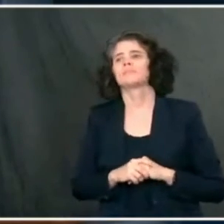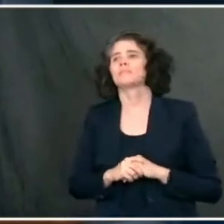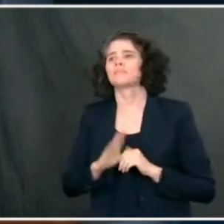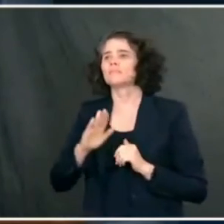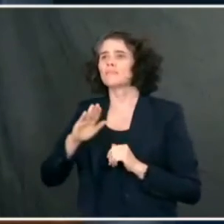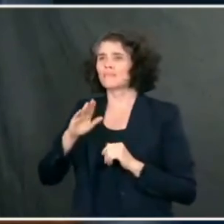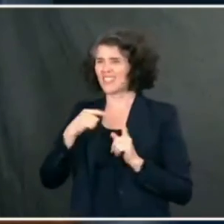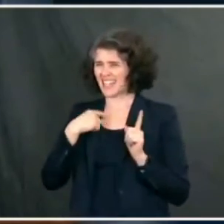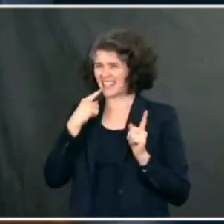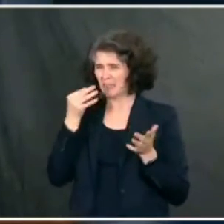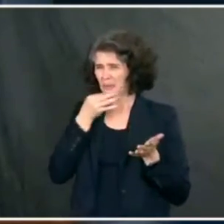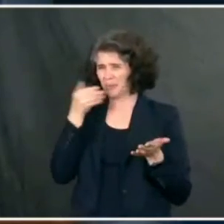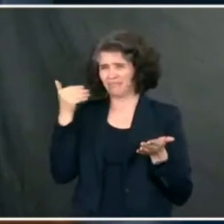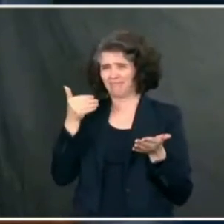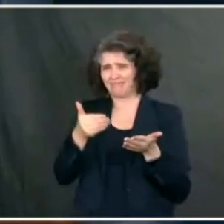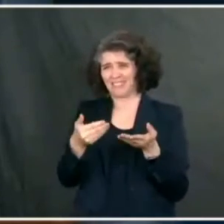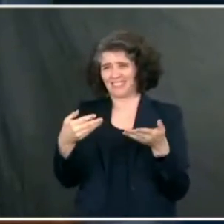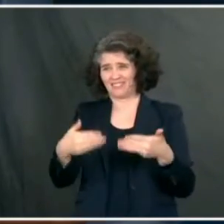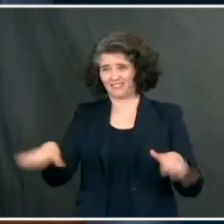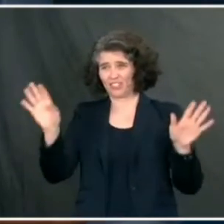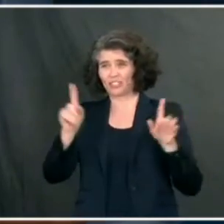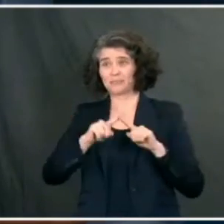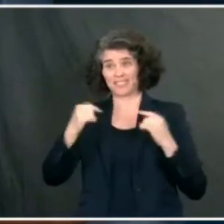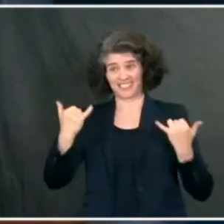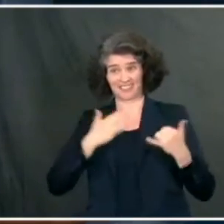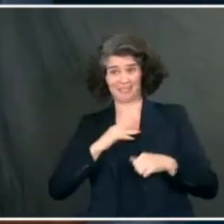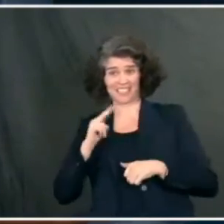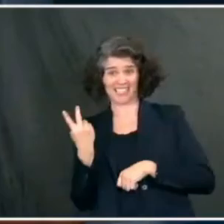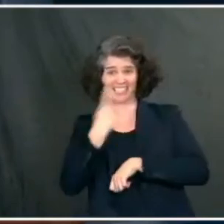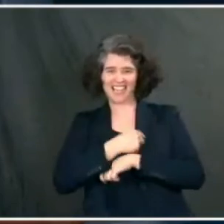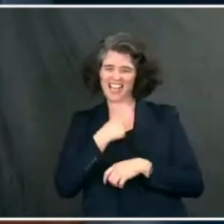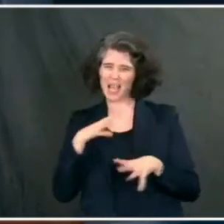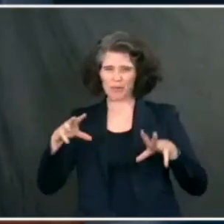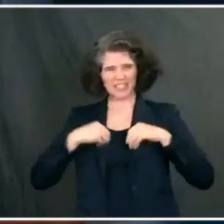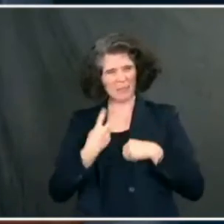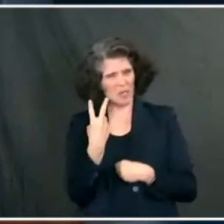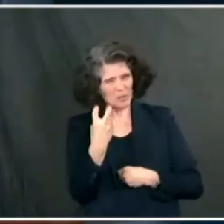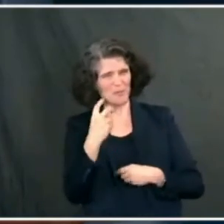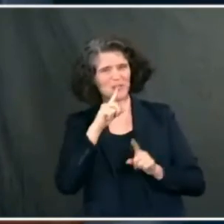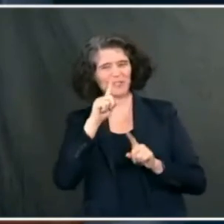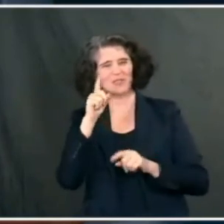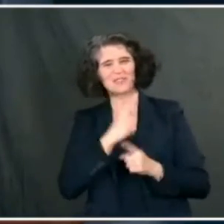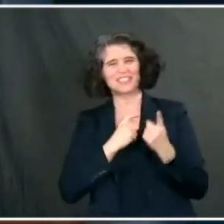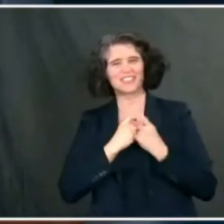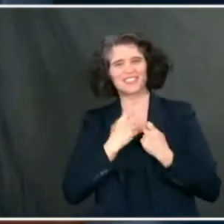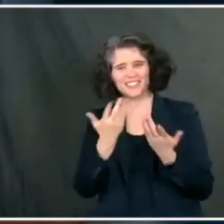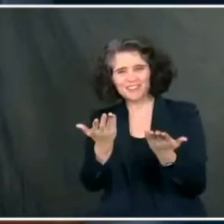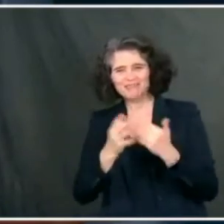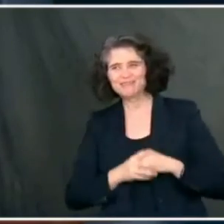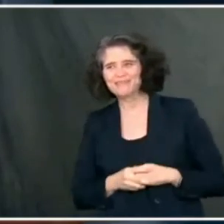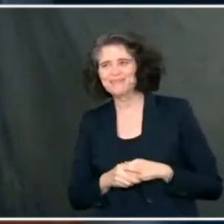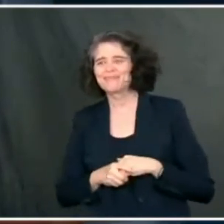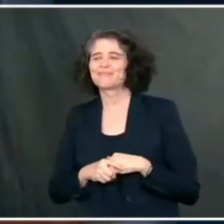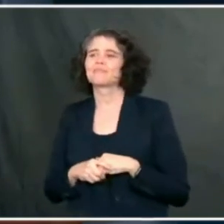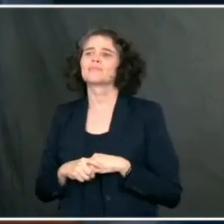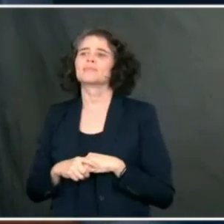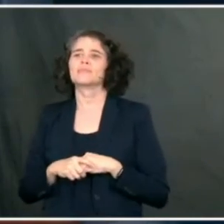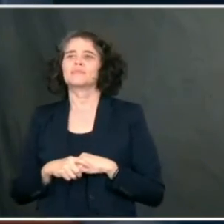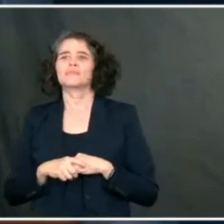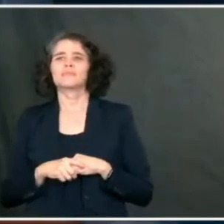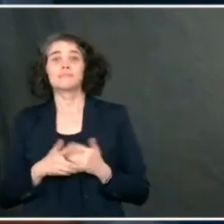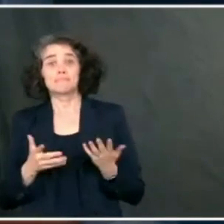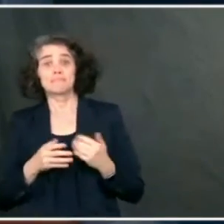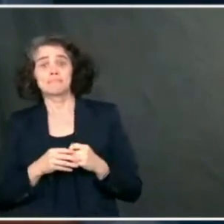I think we're about to conclude it here, but because it's my second day, let's take two more questions. Go ahead in the back. About the pardon attorneys.